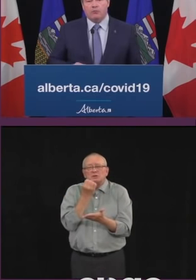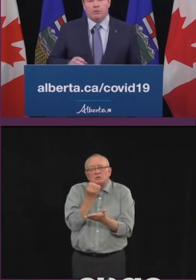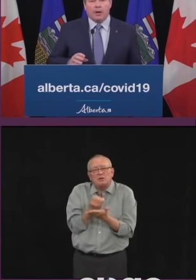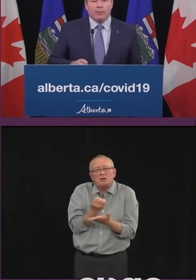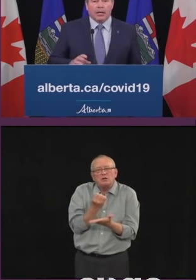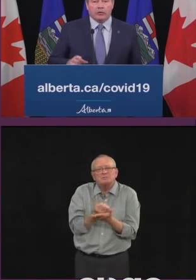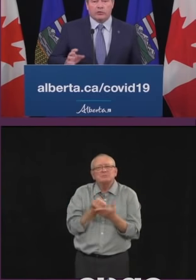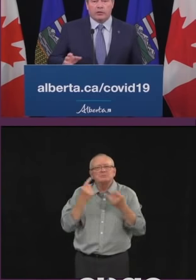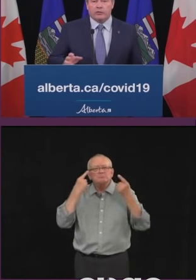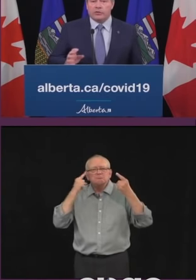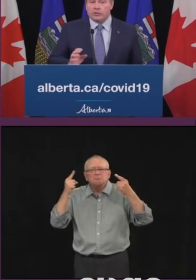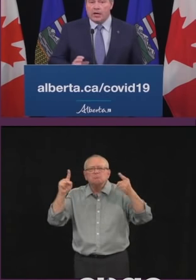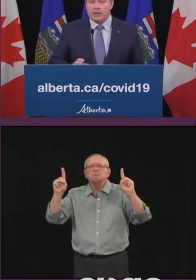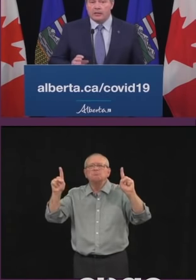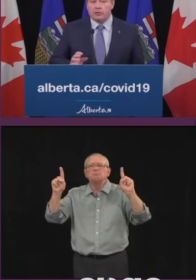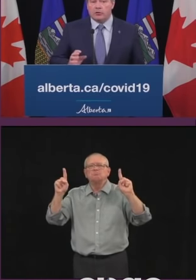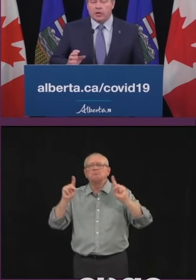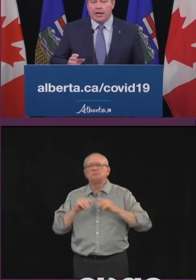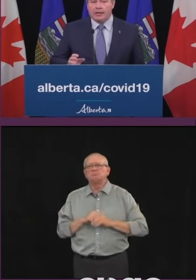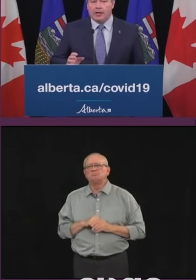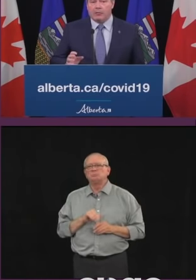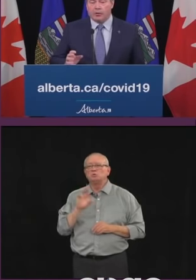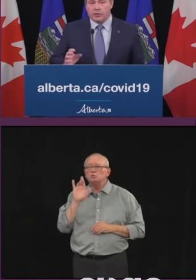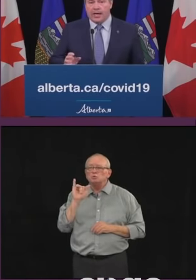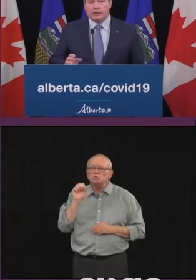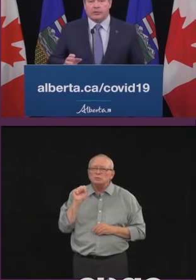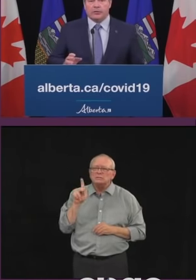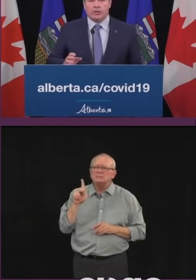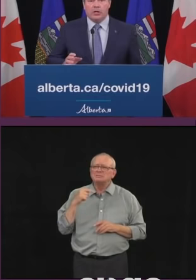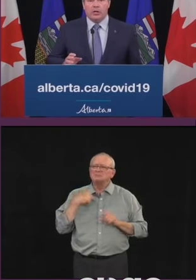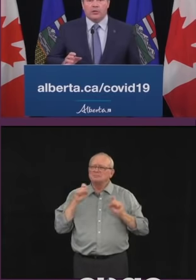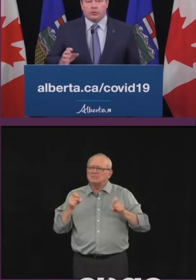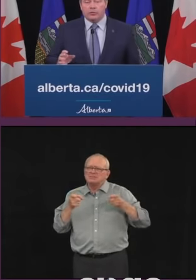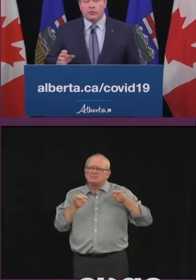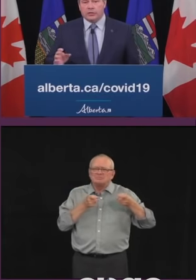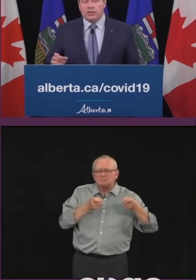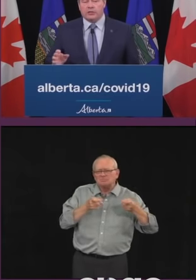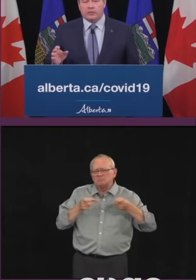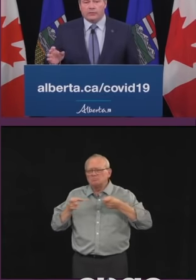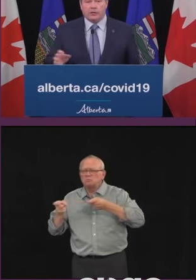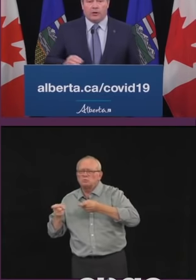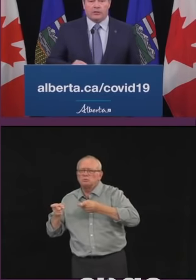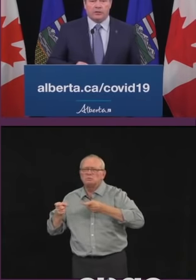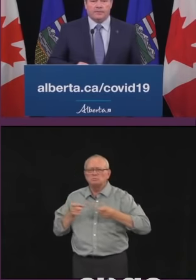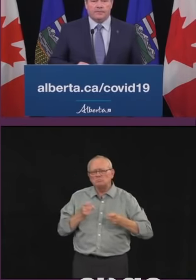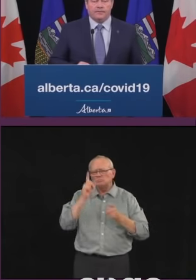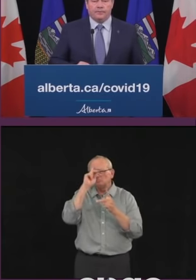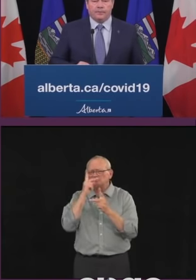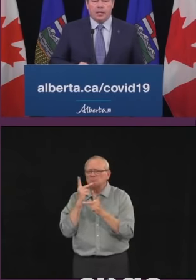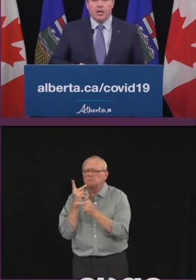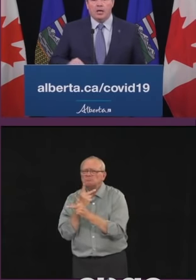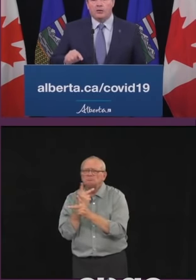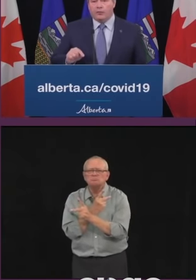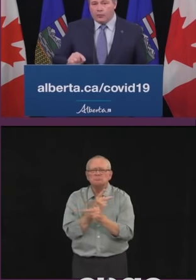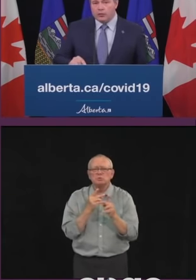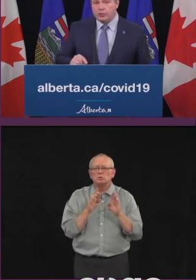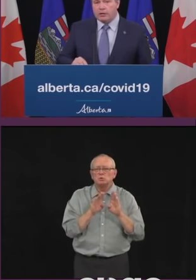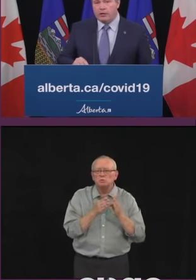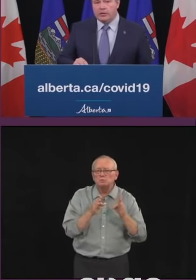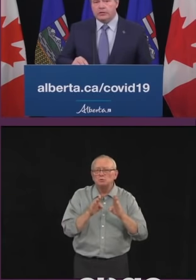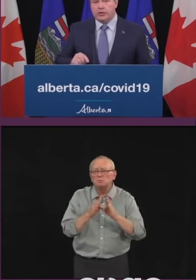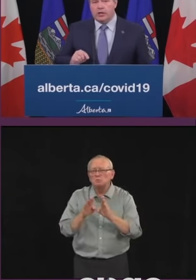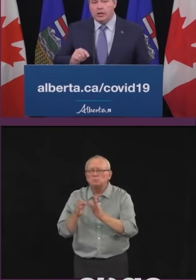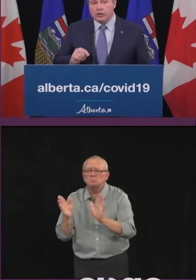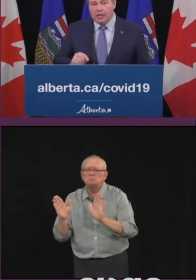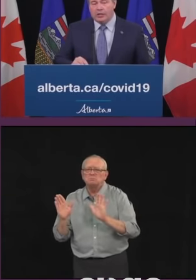with public health triggers designed to guide Alberta's actions through the stages of relaunch. The first